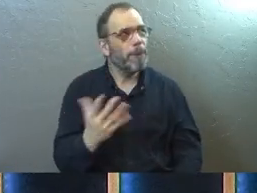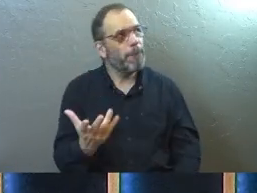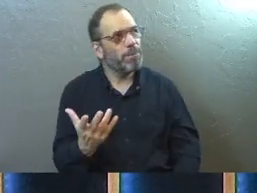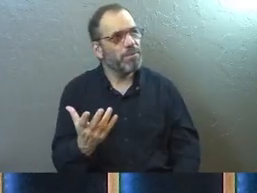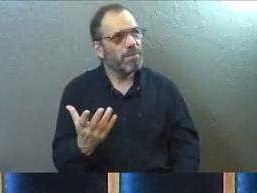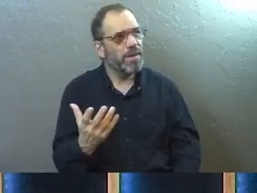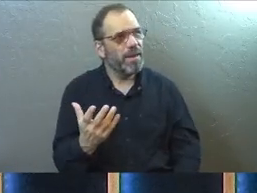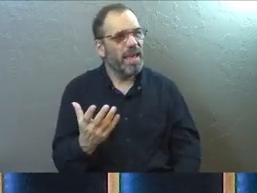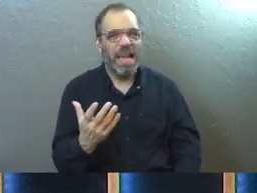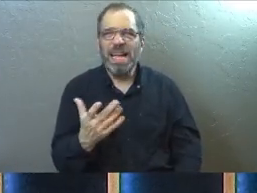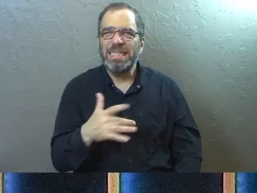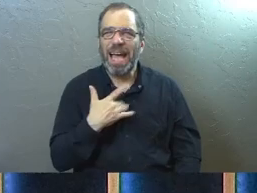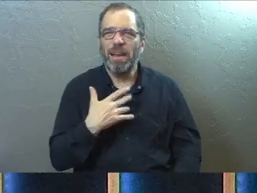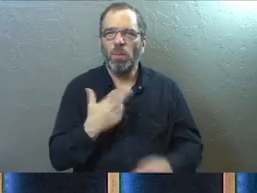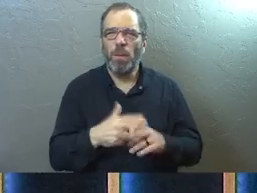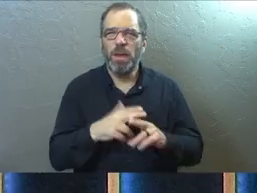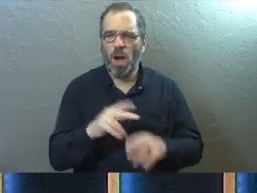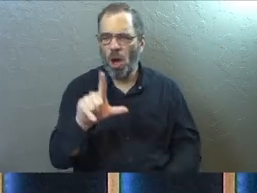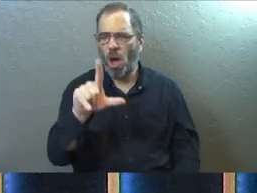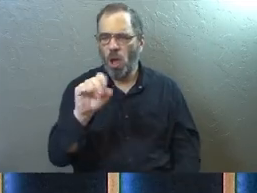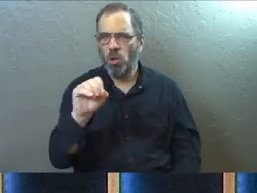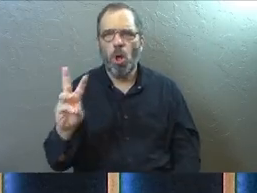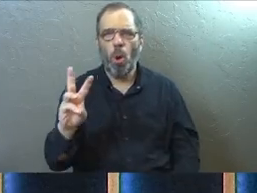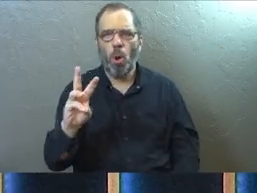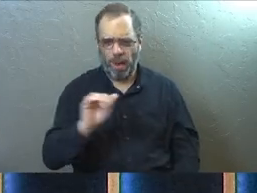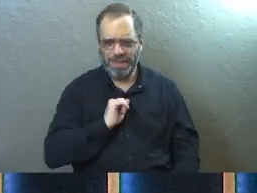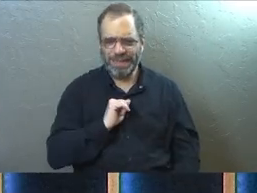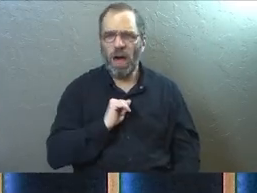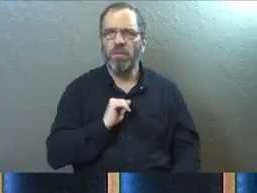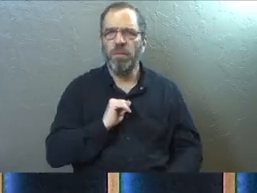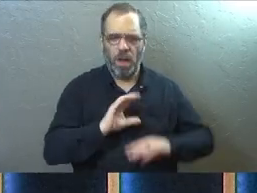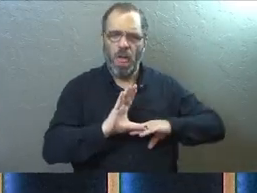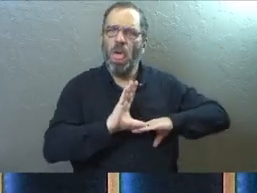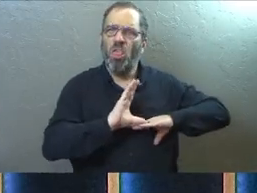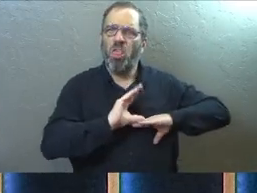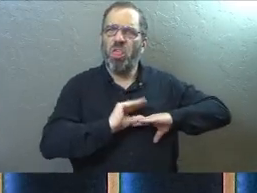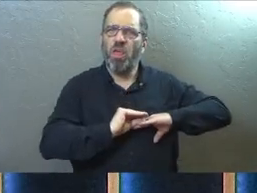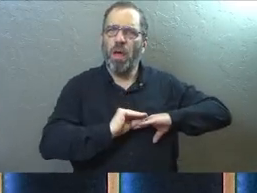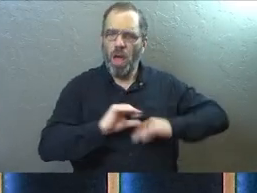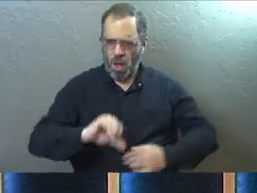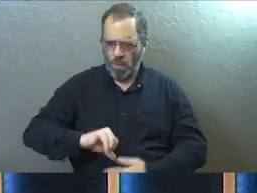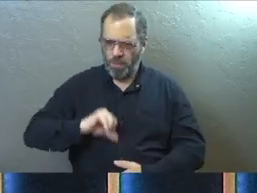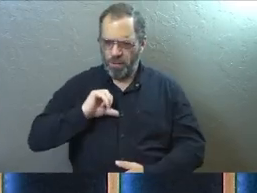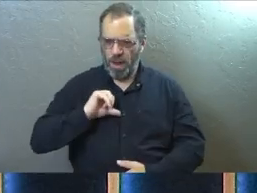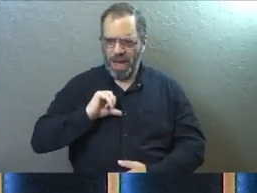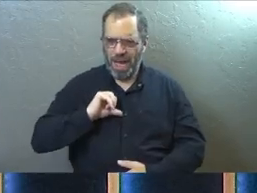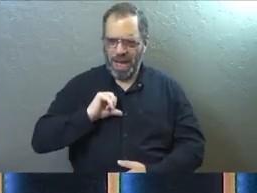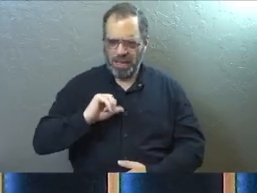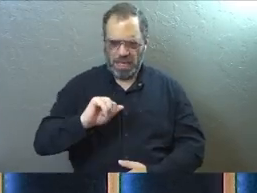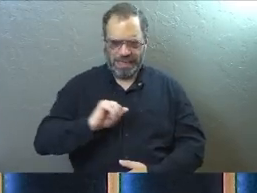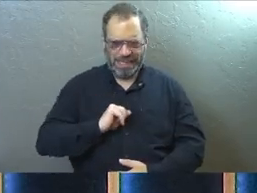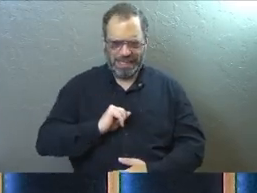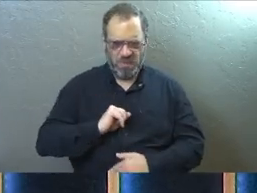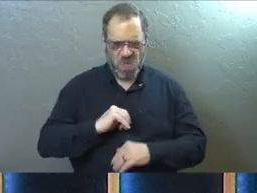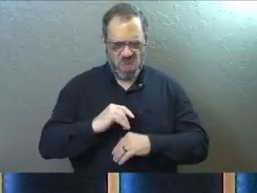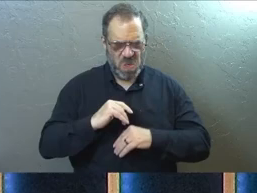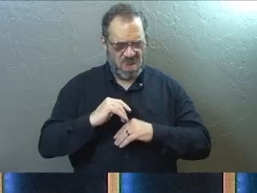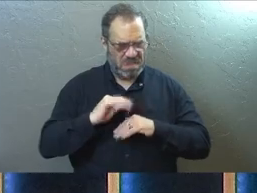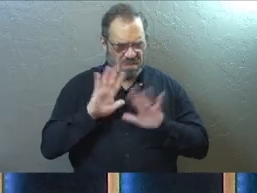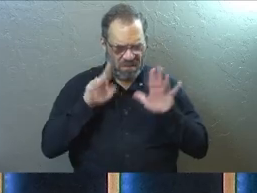it's, it's kind of a low self-esteem version. We don't associate pride with that, but pride could just be a self-obsession